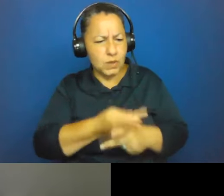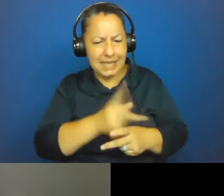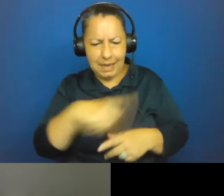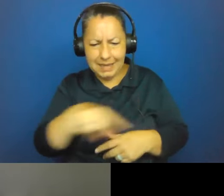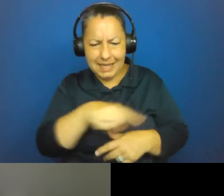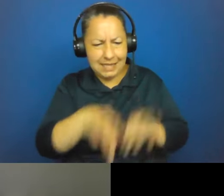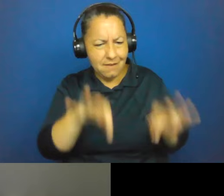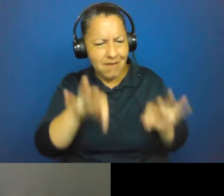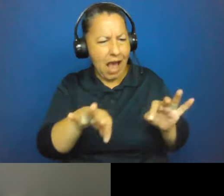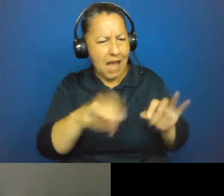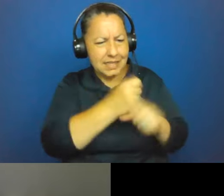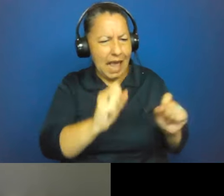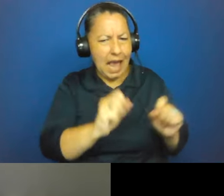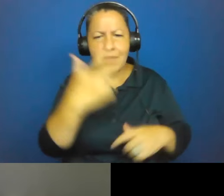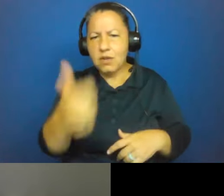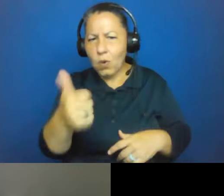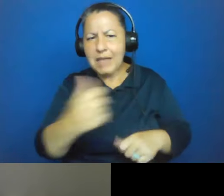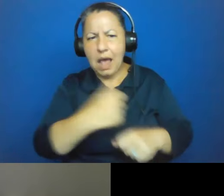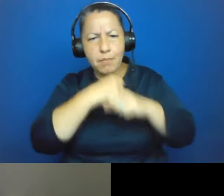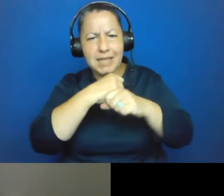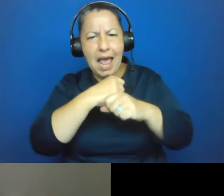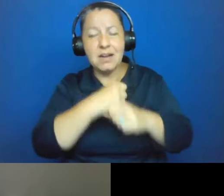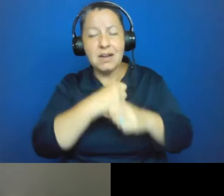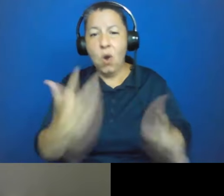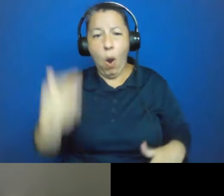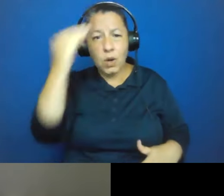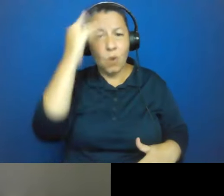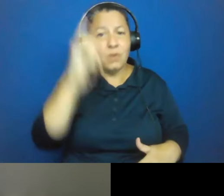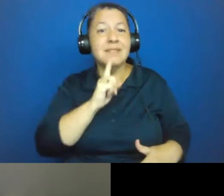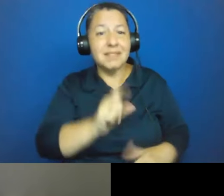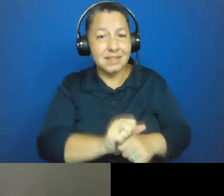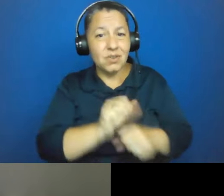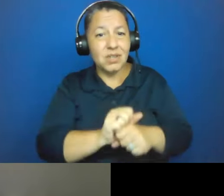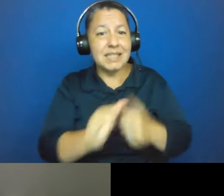unearthed them, having foreknowledge of the seriously dangerous health risk at hand?